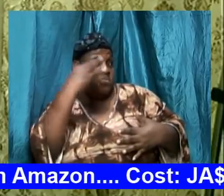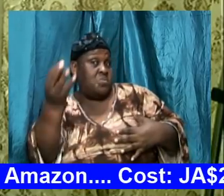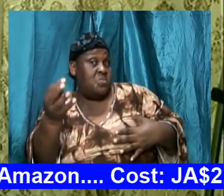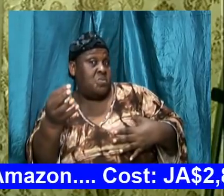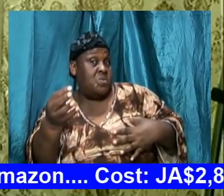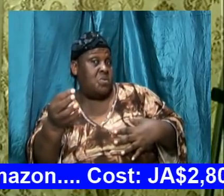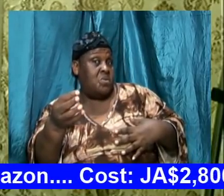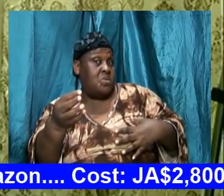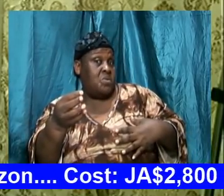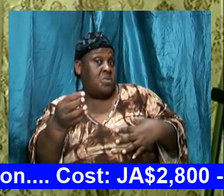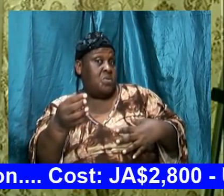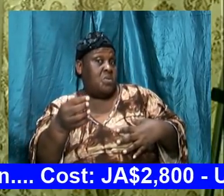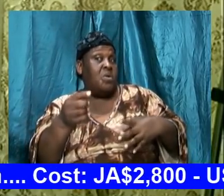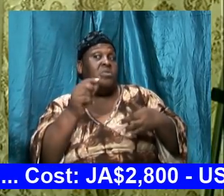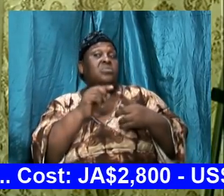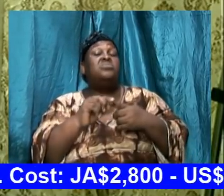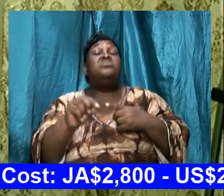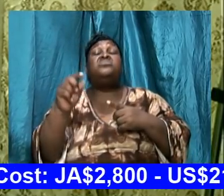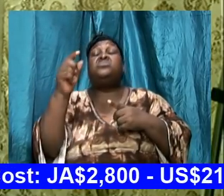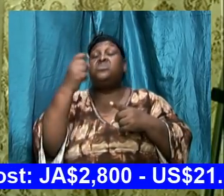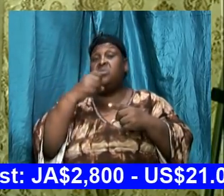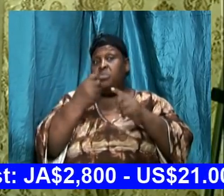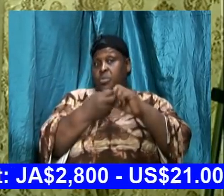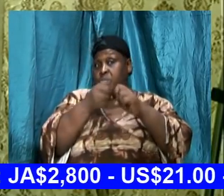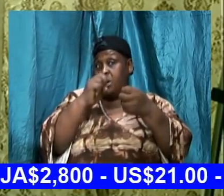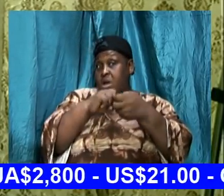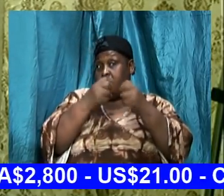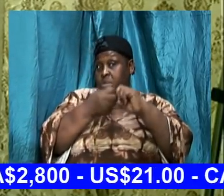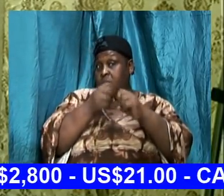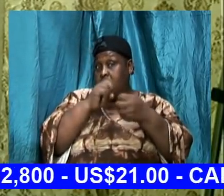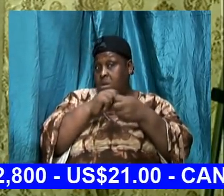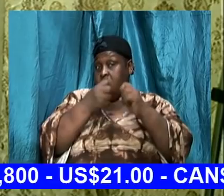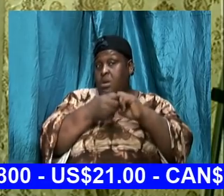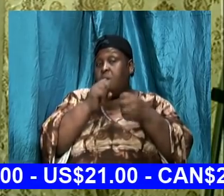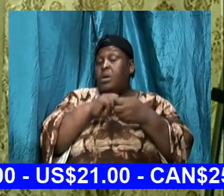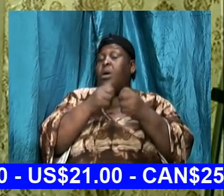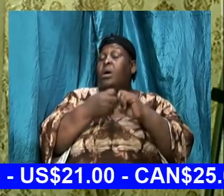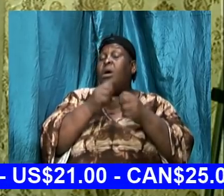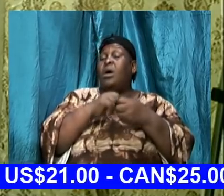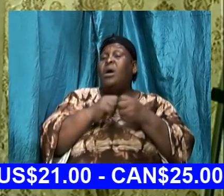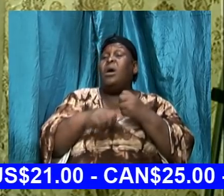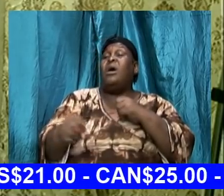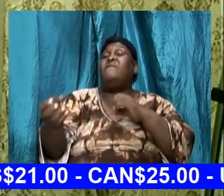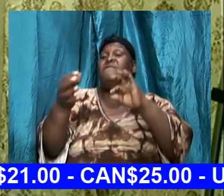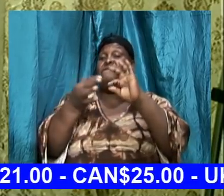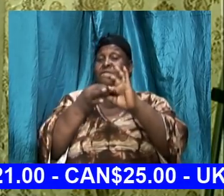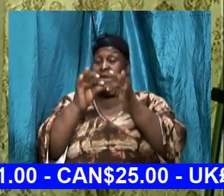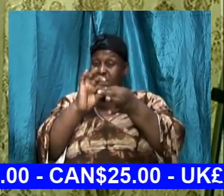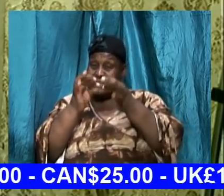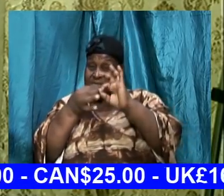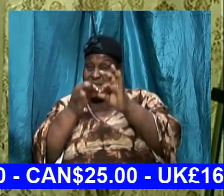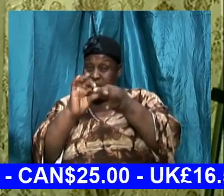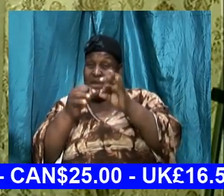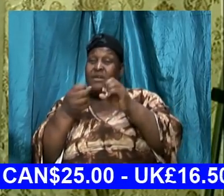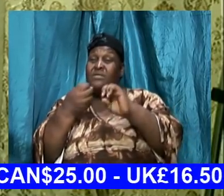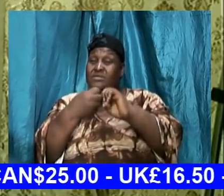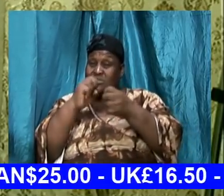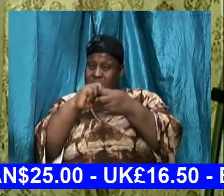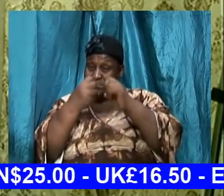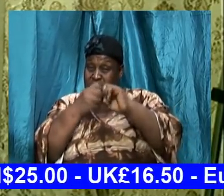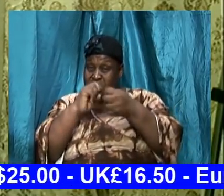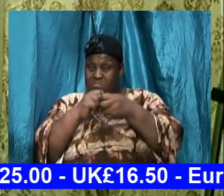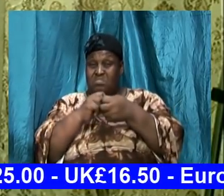it to the situation to the extent that it can address the situation and we have our